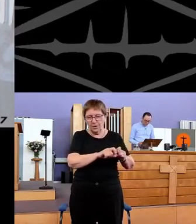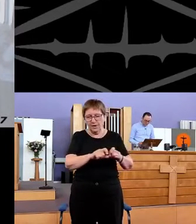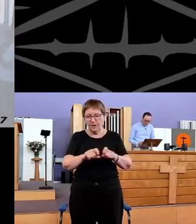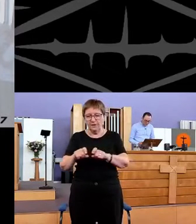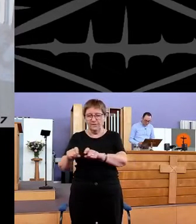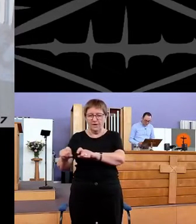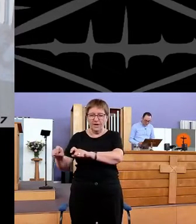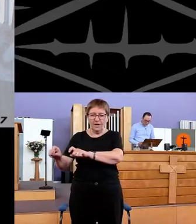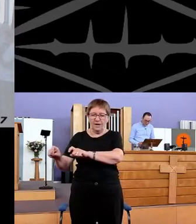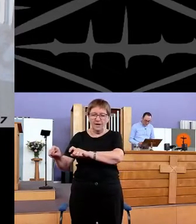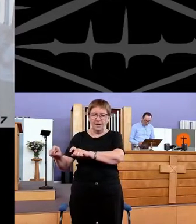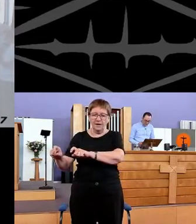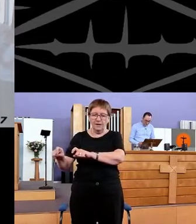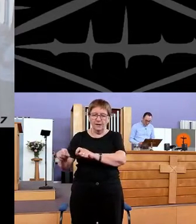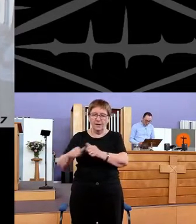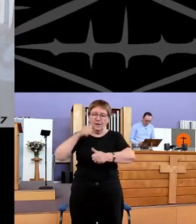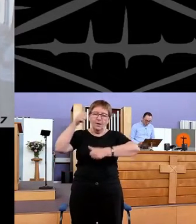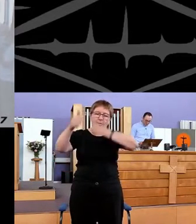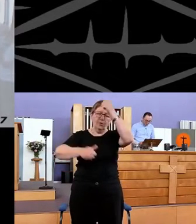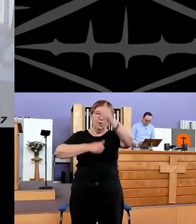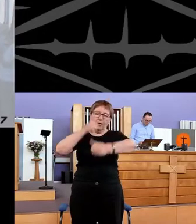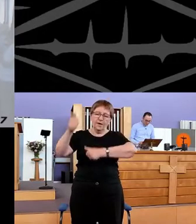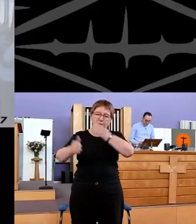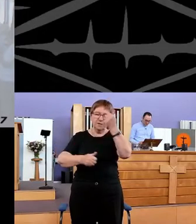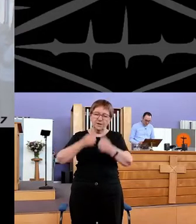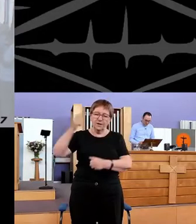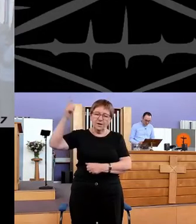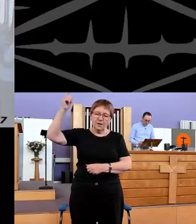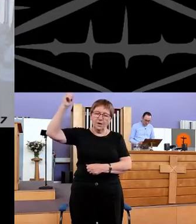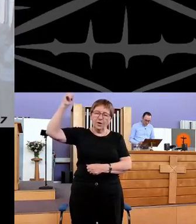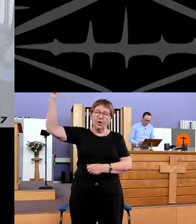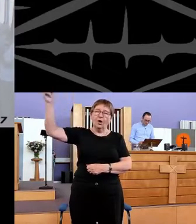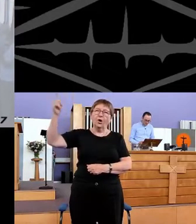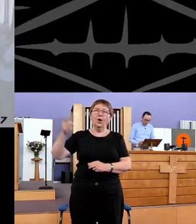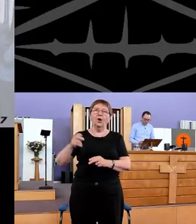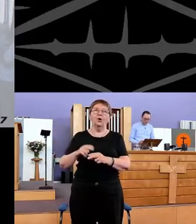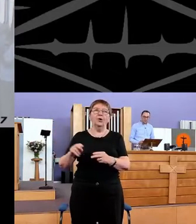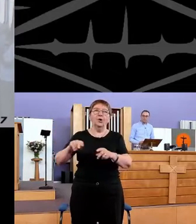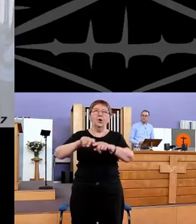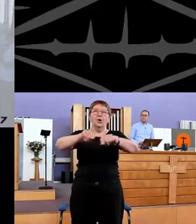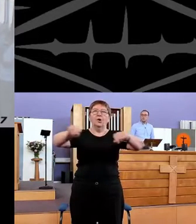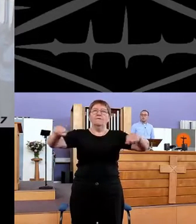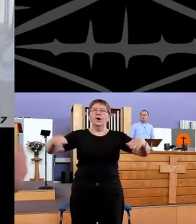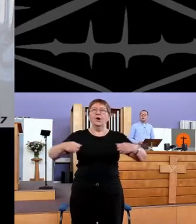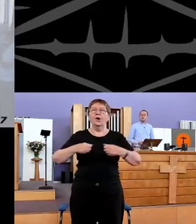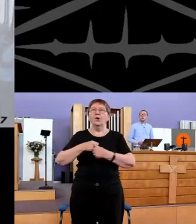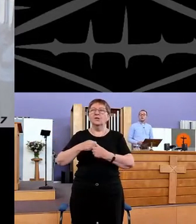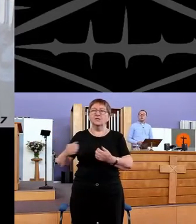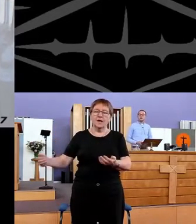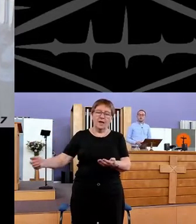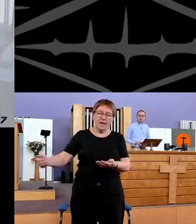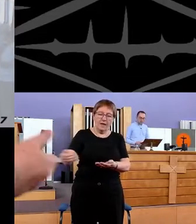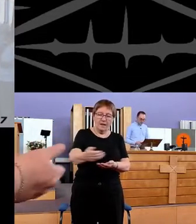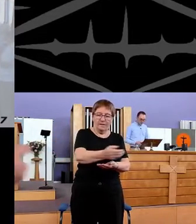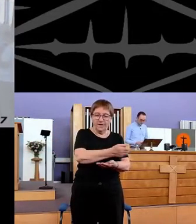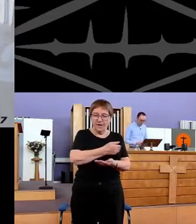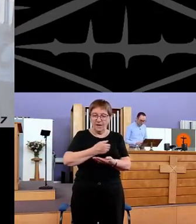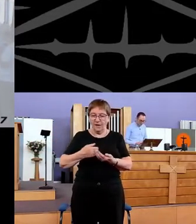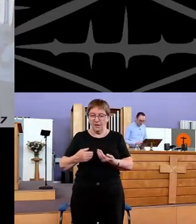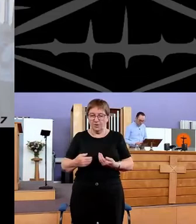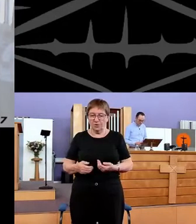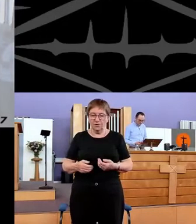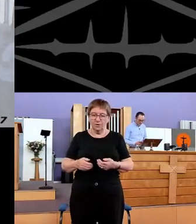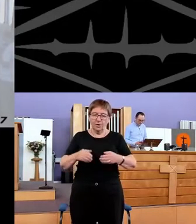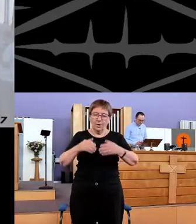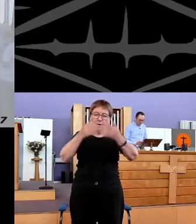prevail. Praise the Lord, for He glorious.